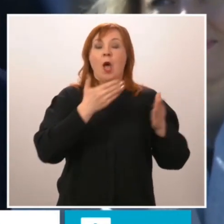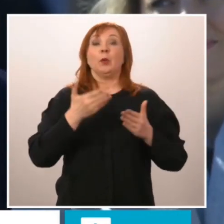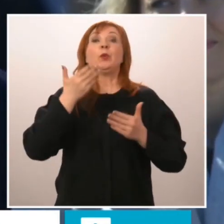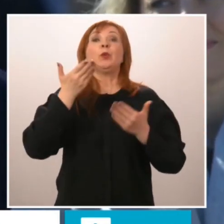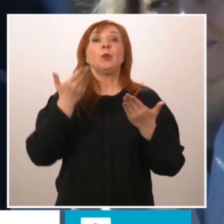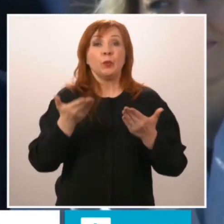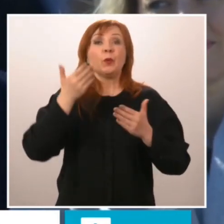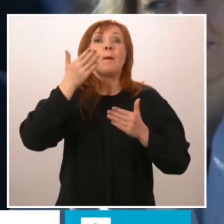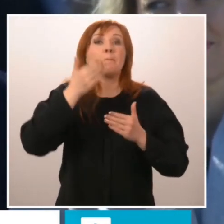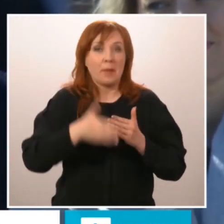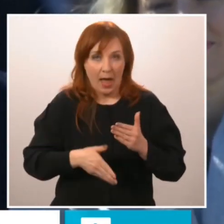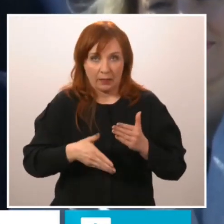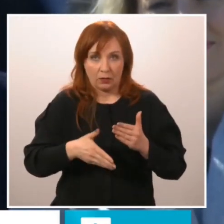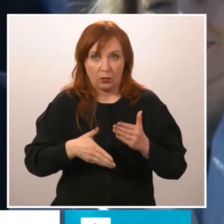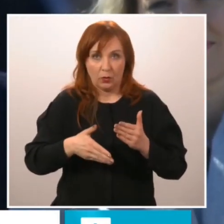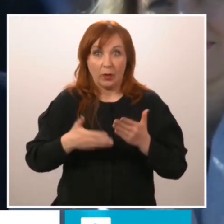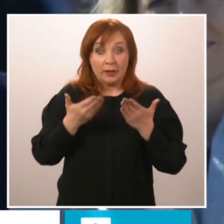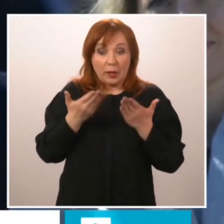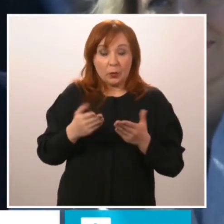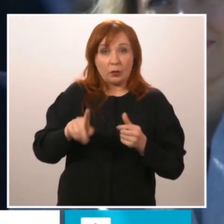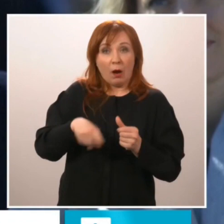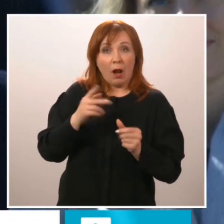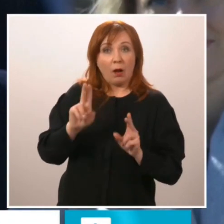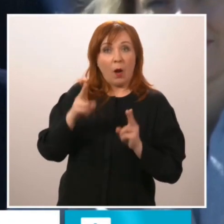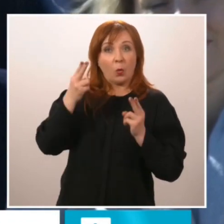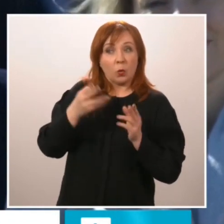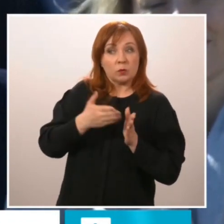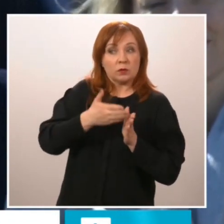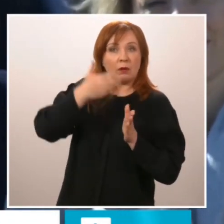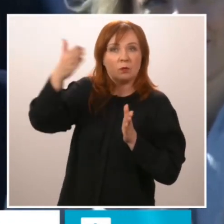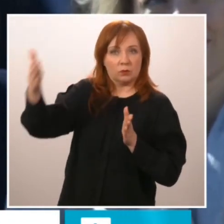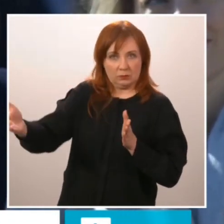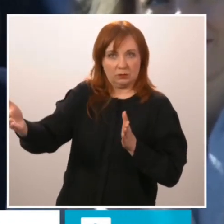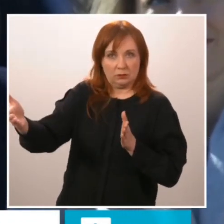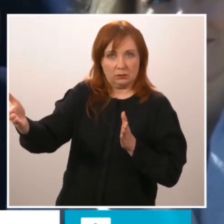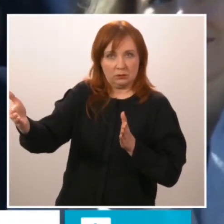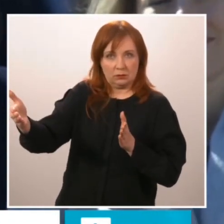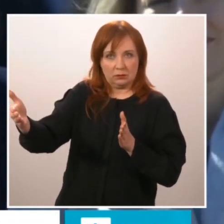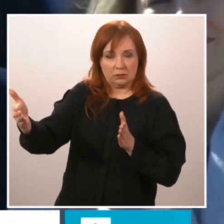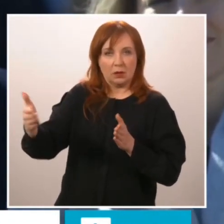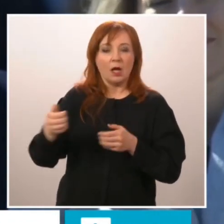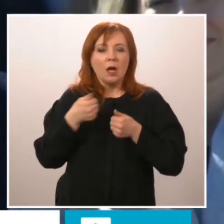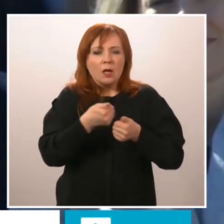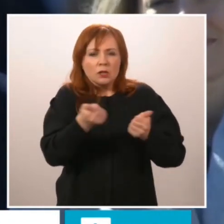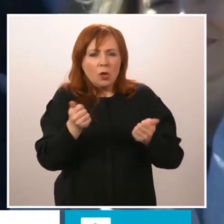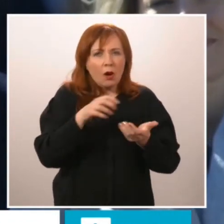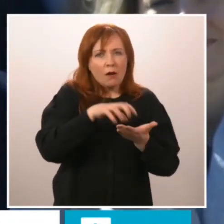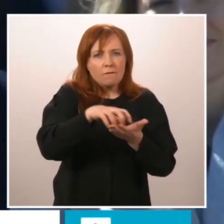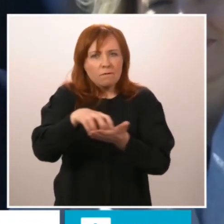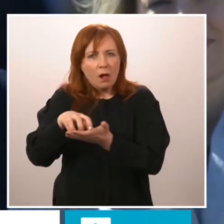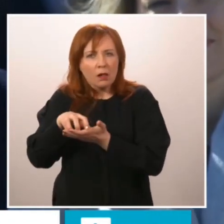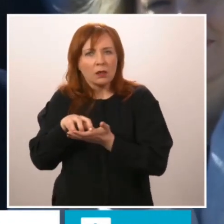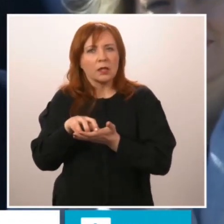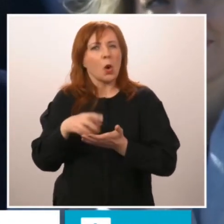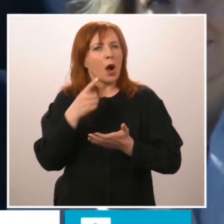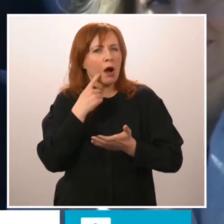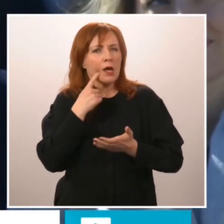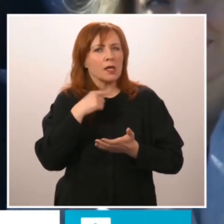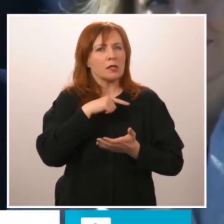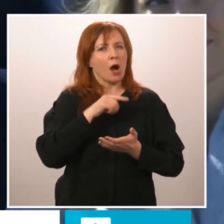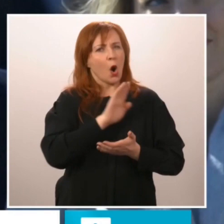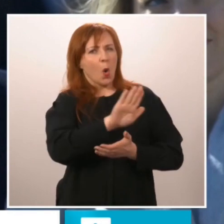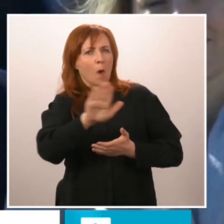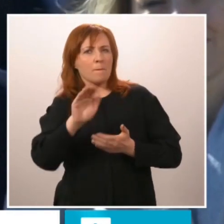A new era begins. Each country maximizes its own security.